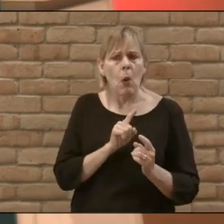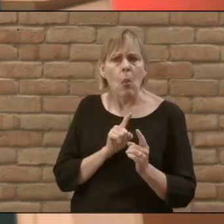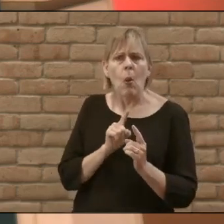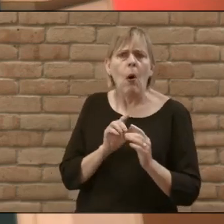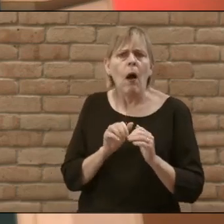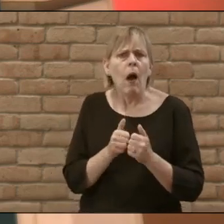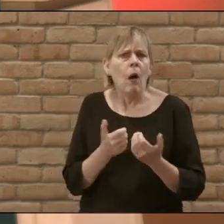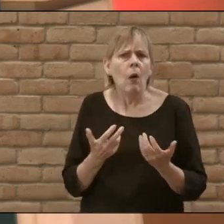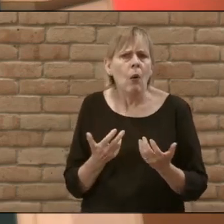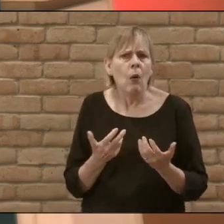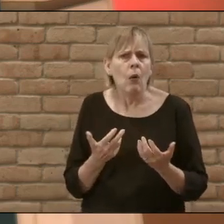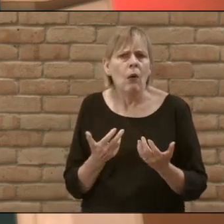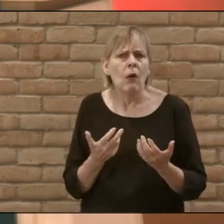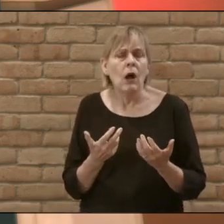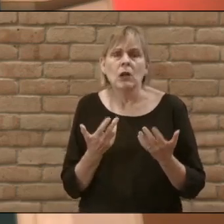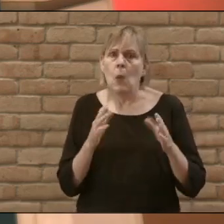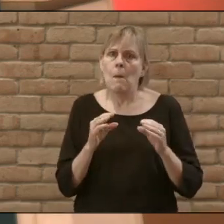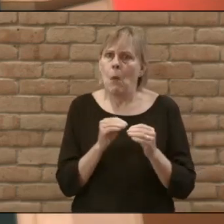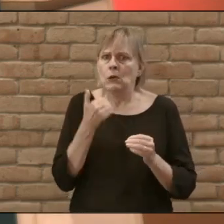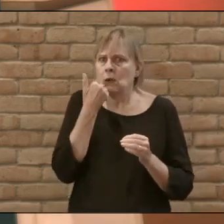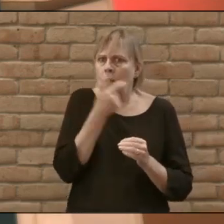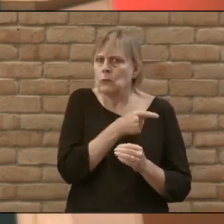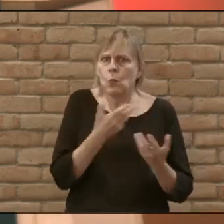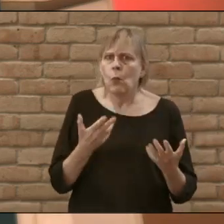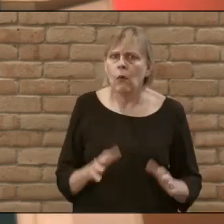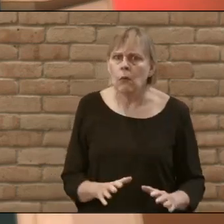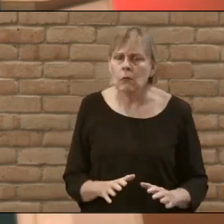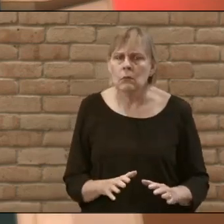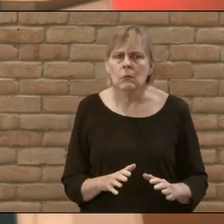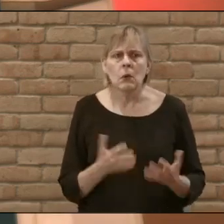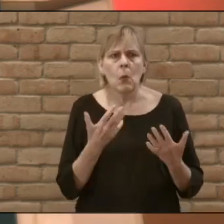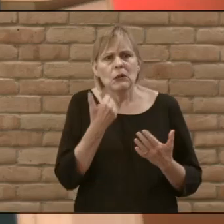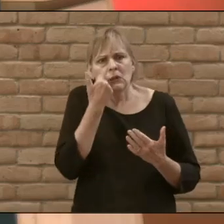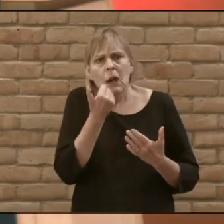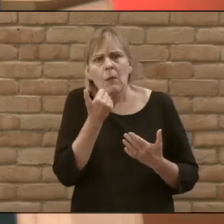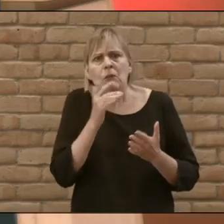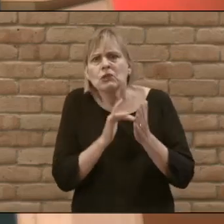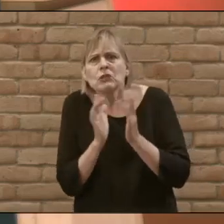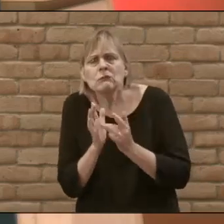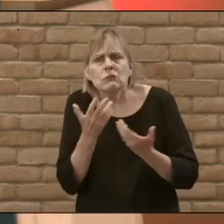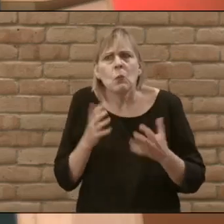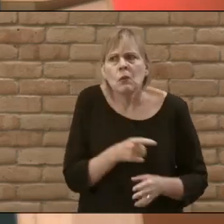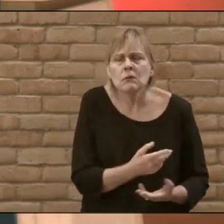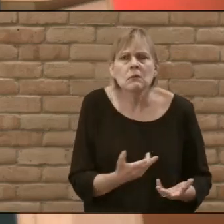to him without bringing more shame on herself, without bringing shame upon Jesus?